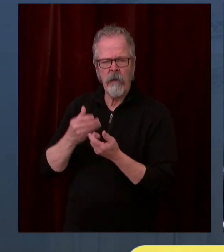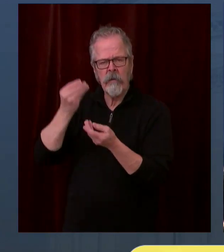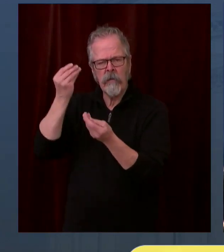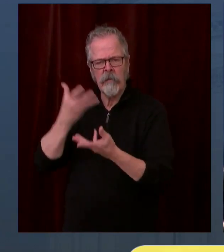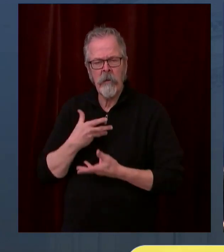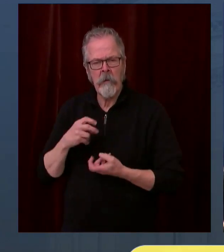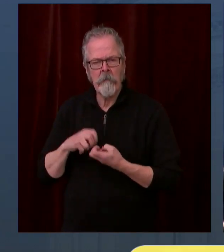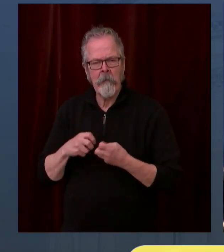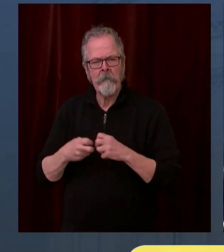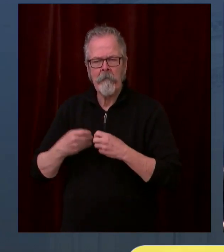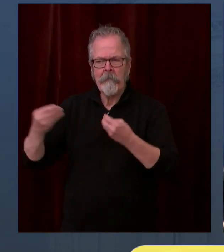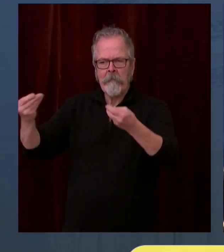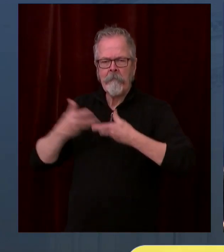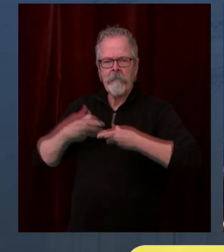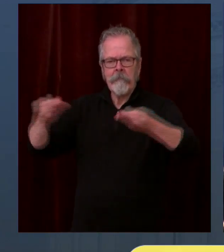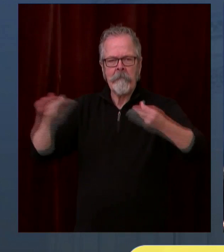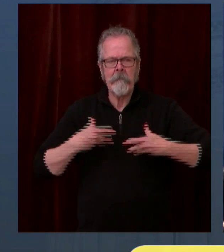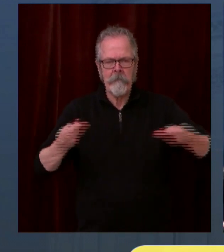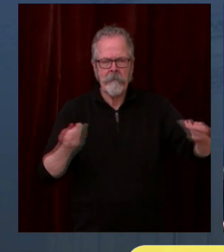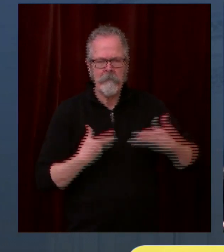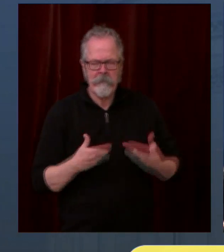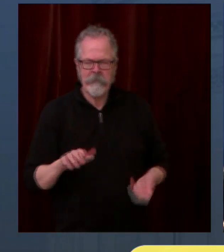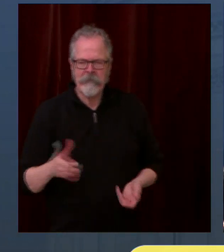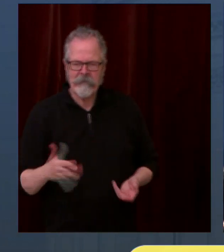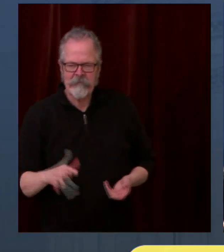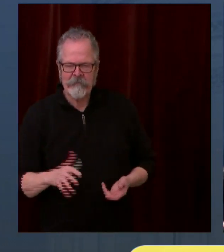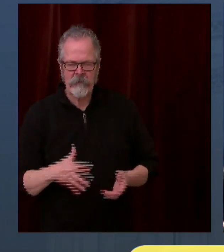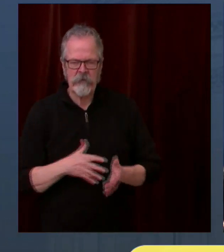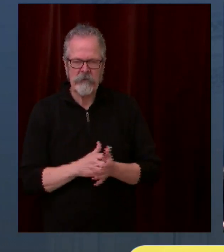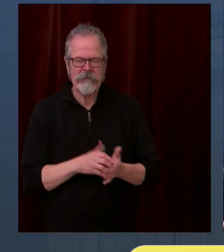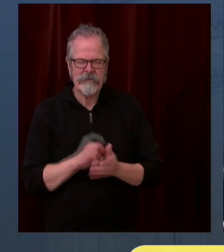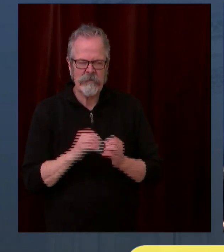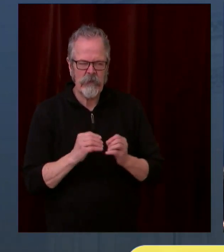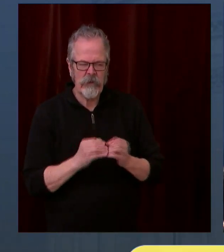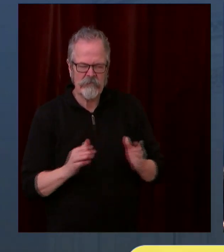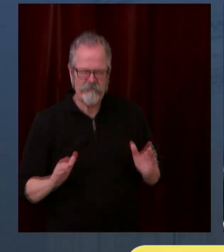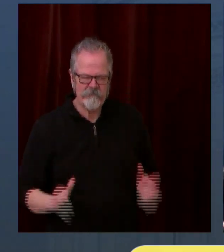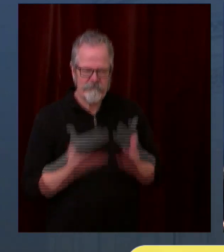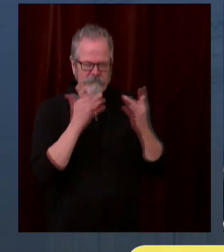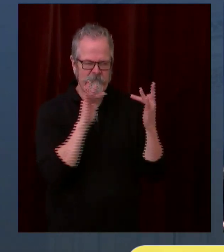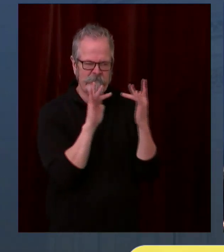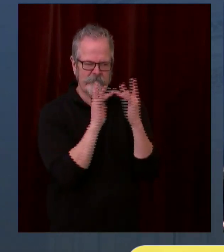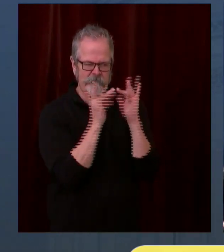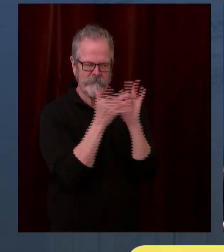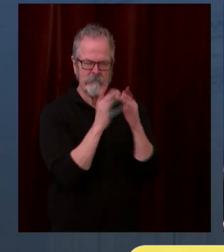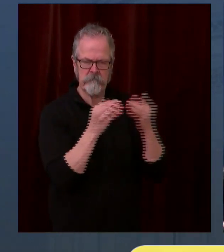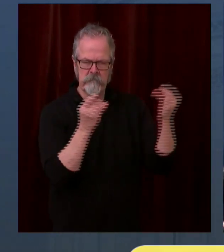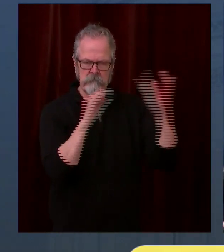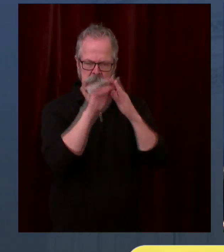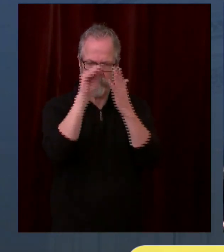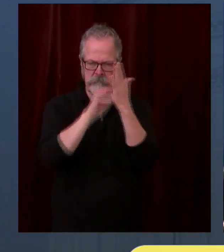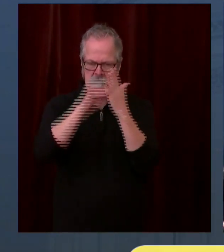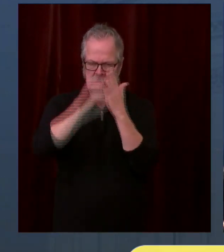timely basis reporting their vaccination numbers. We need